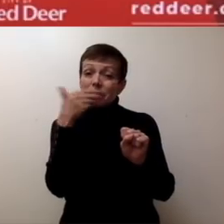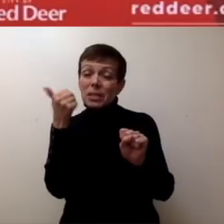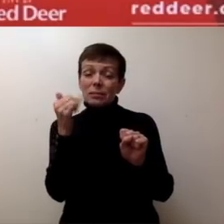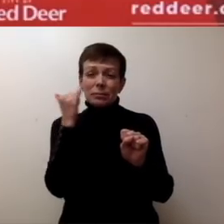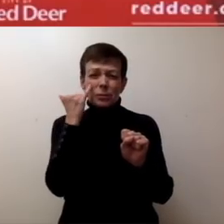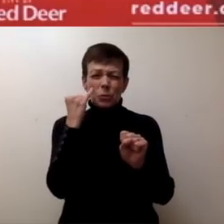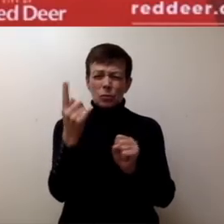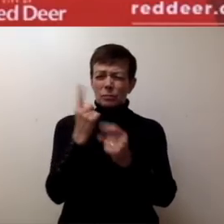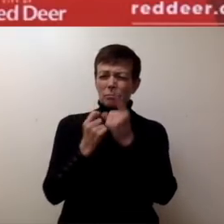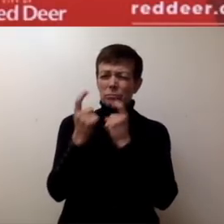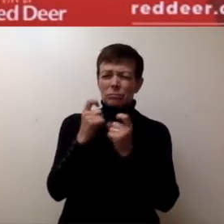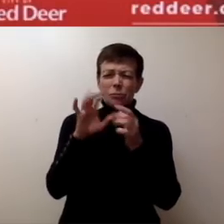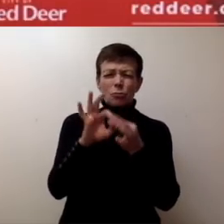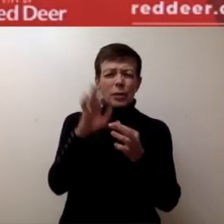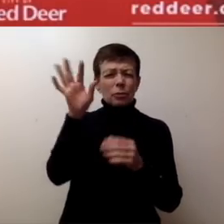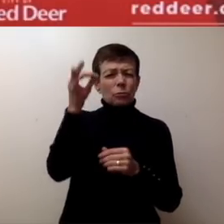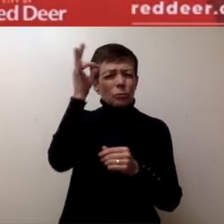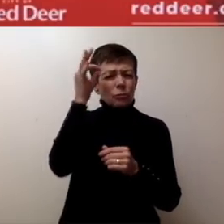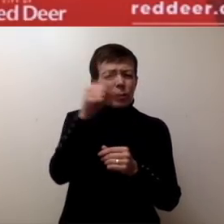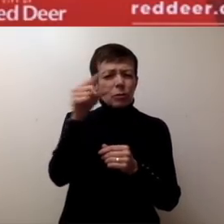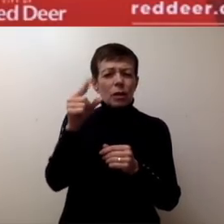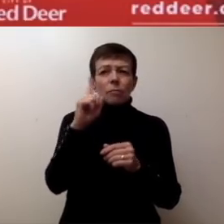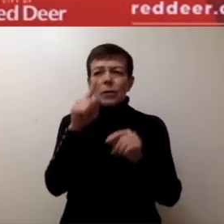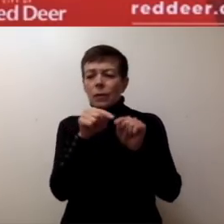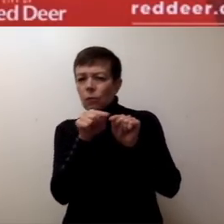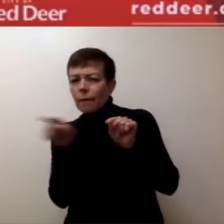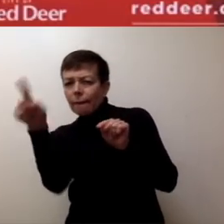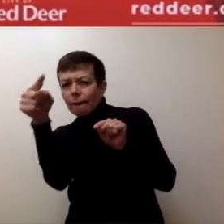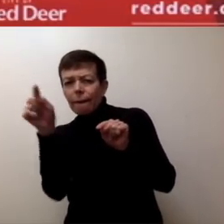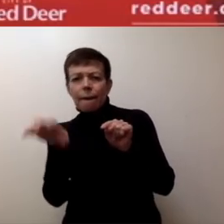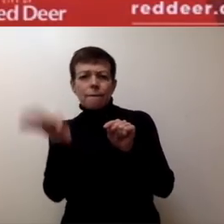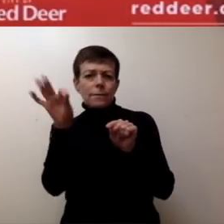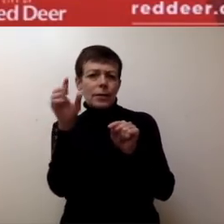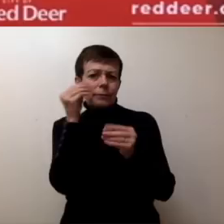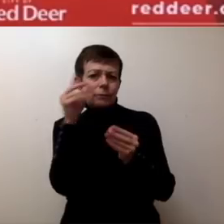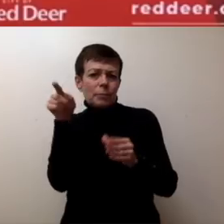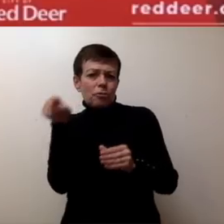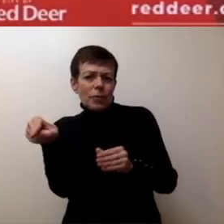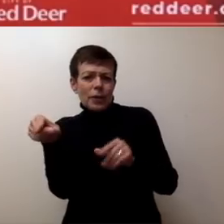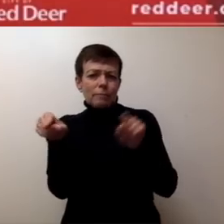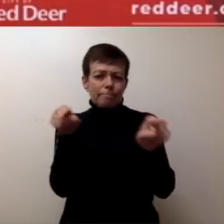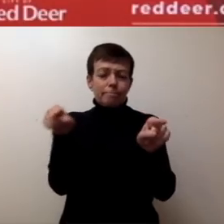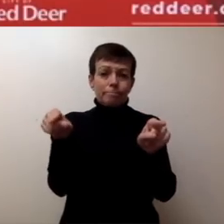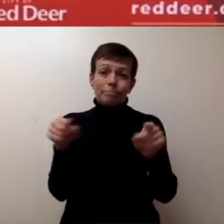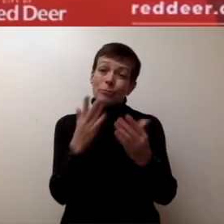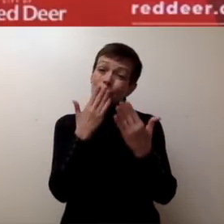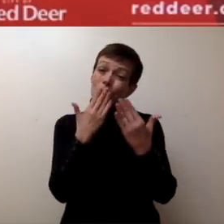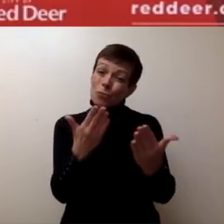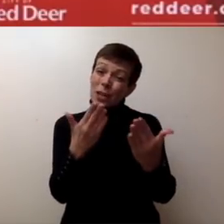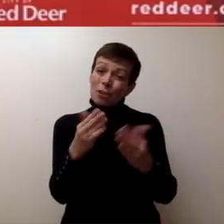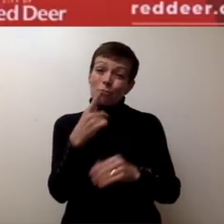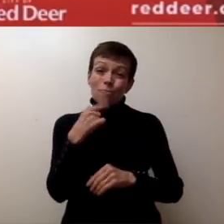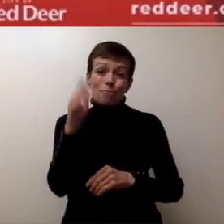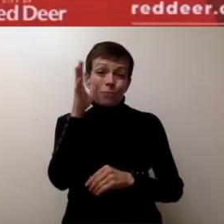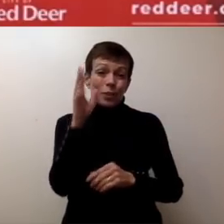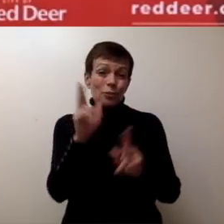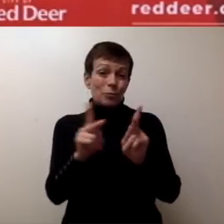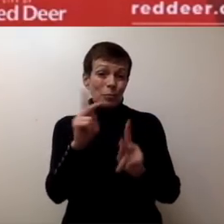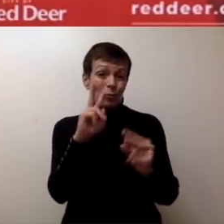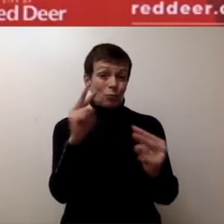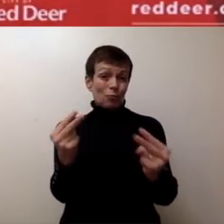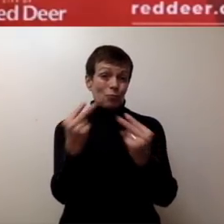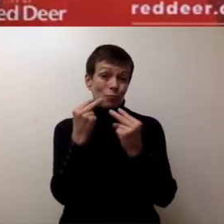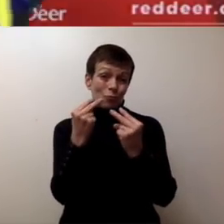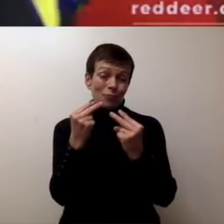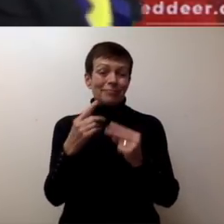governments with respect to the questions that you have there as well. So thank you very much, Red Deer, for tuning in, and I look forward to your questions.